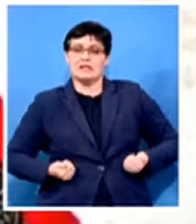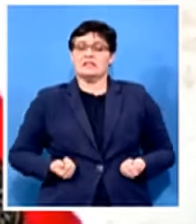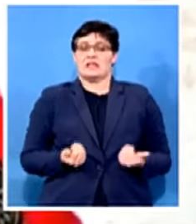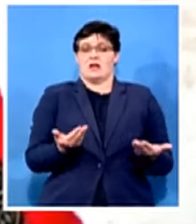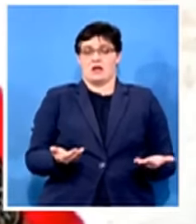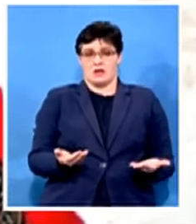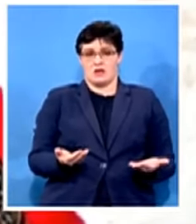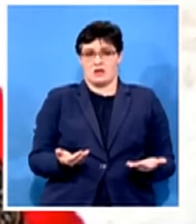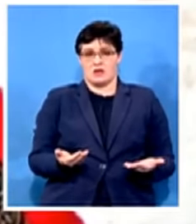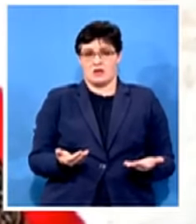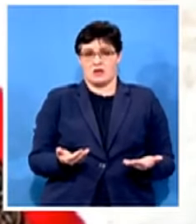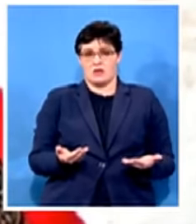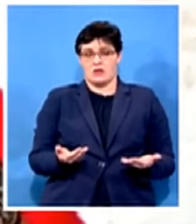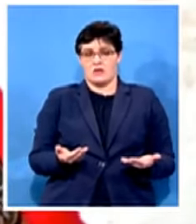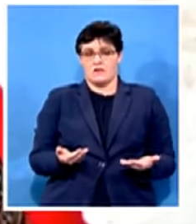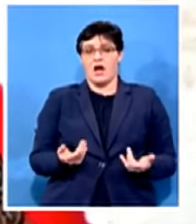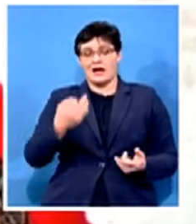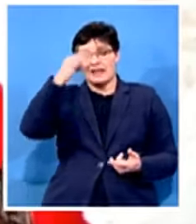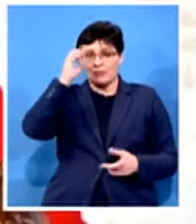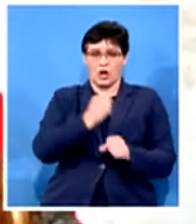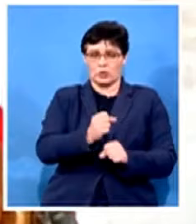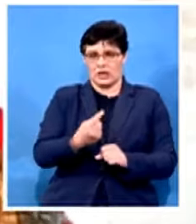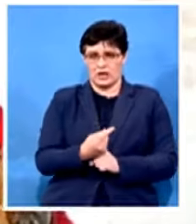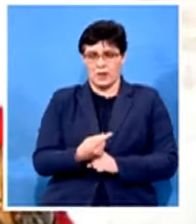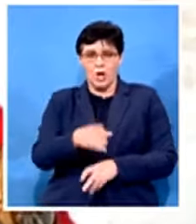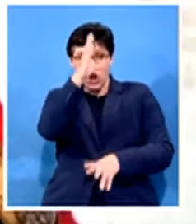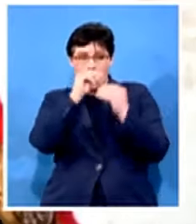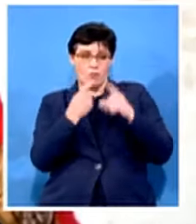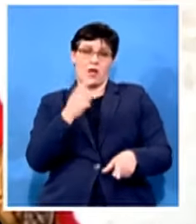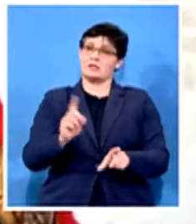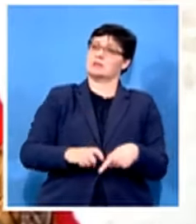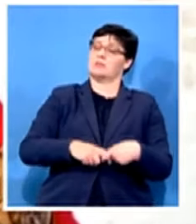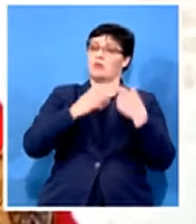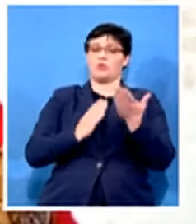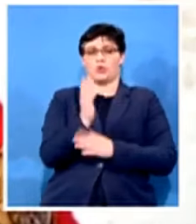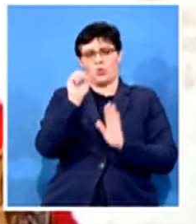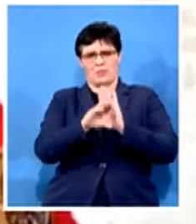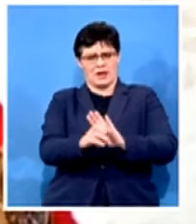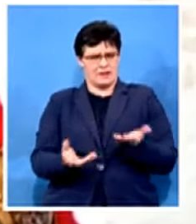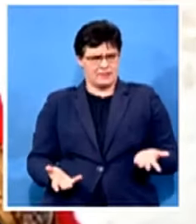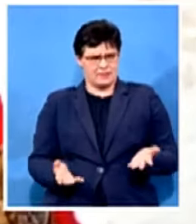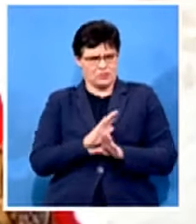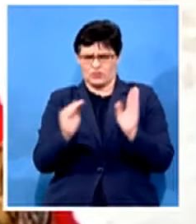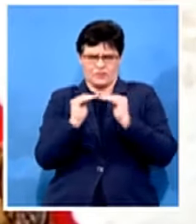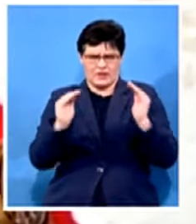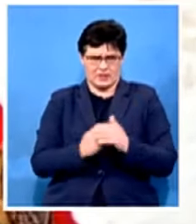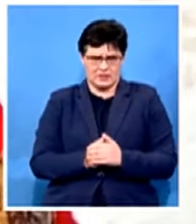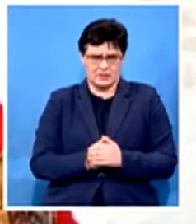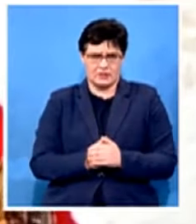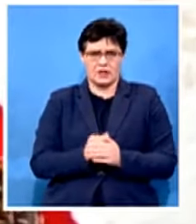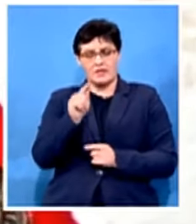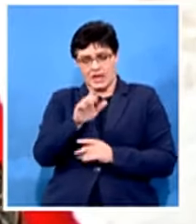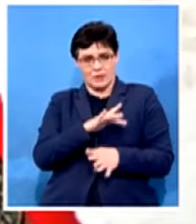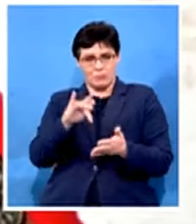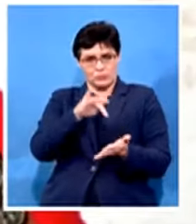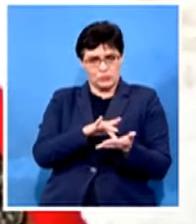government of how they you only learn about your suspension in the media so we think that post the process is to fill that post they've got